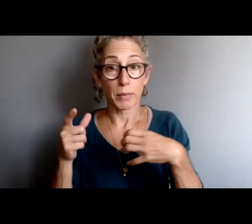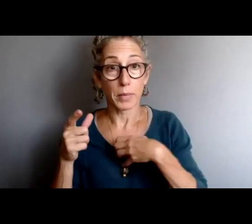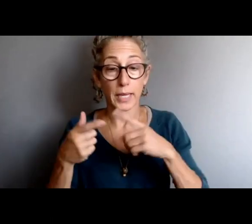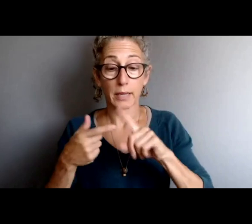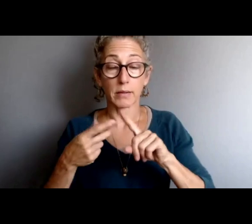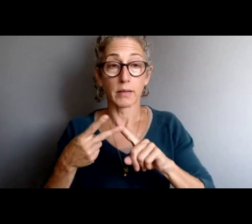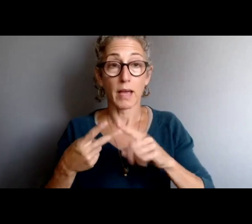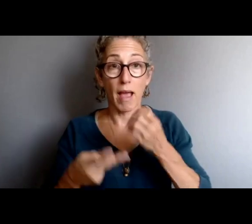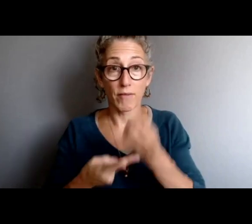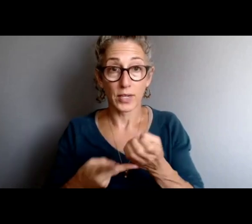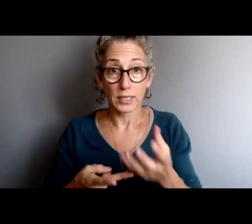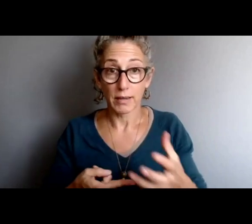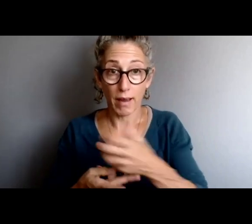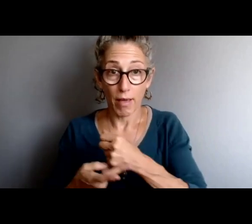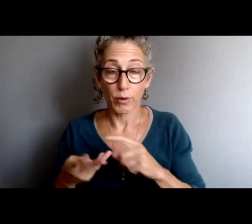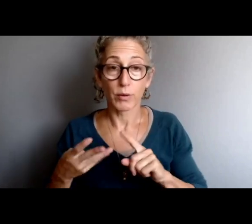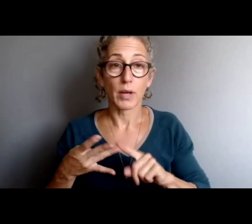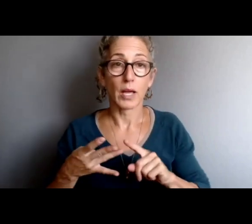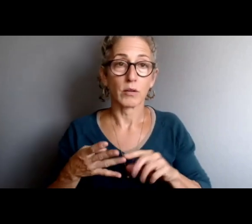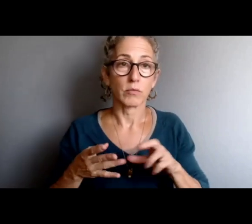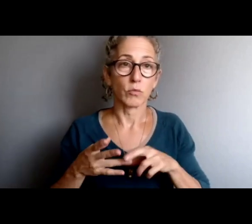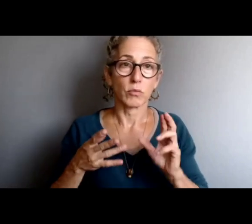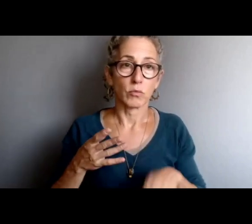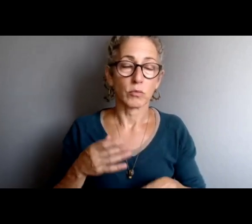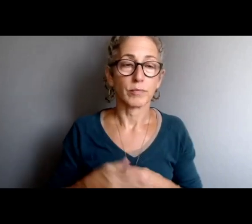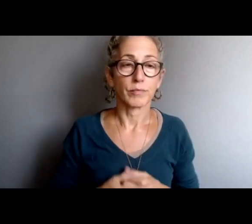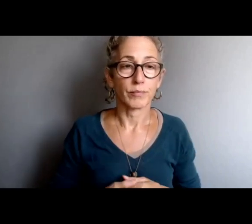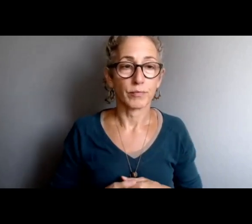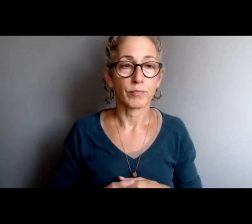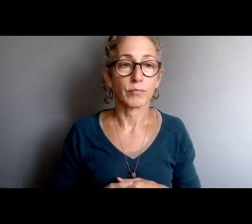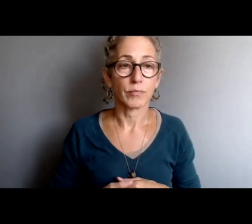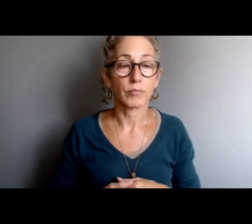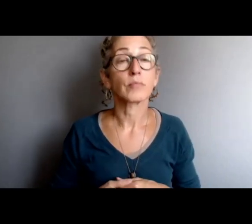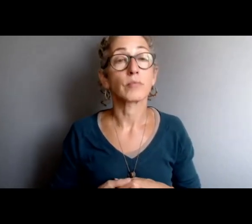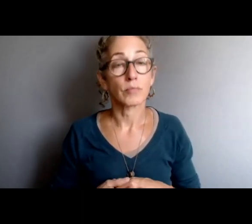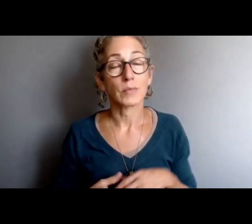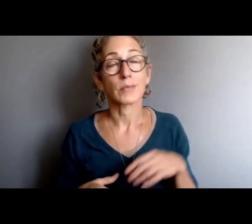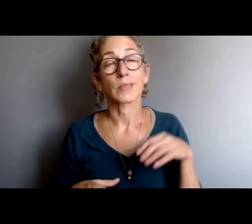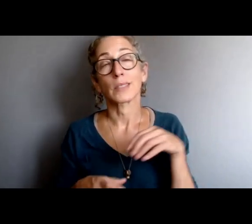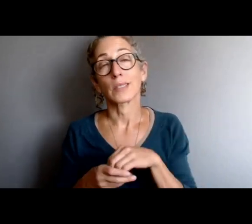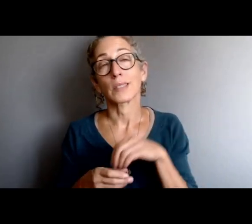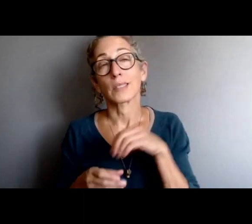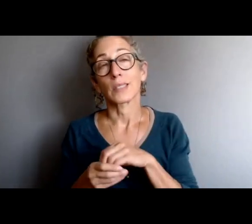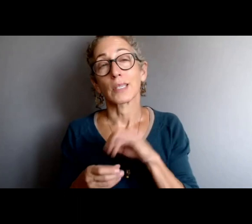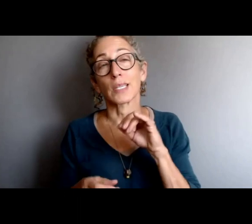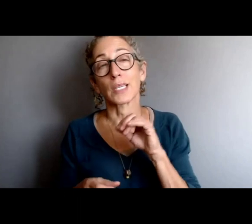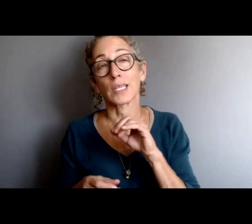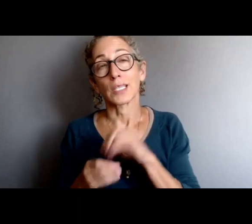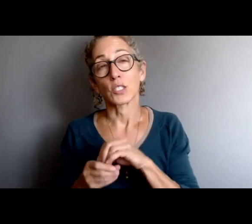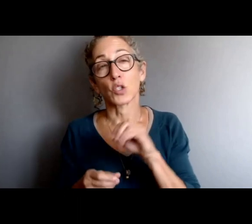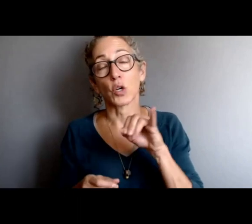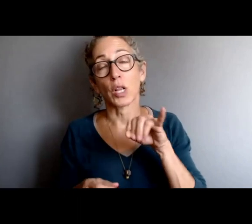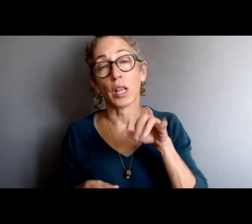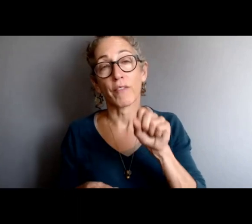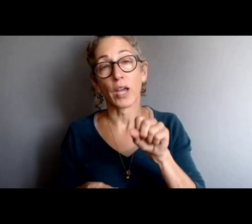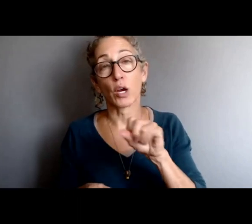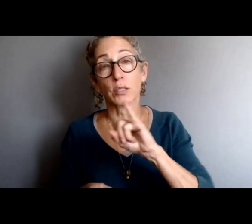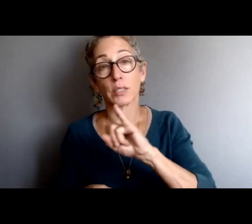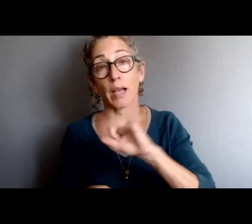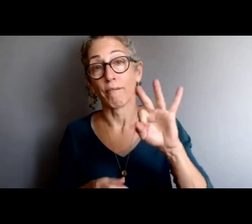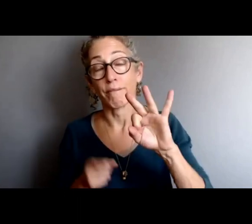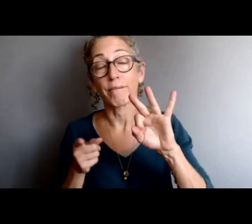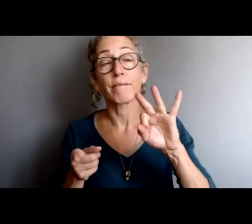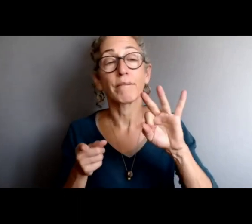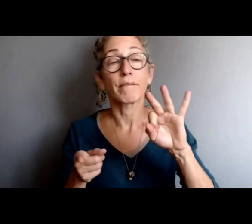and the outcome of that investigation. Internal affairs is now publishing quarterly reports. They are rich with